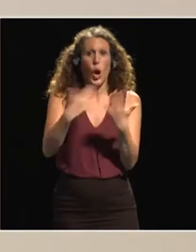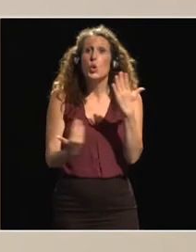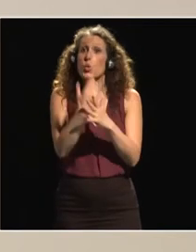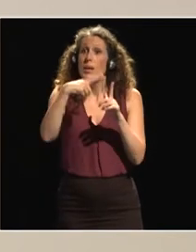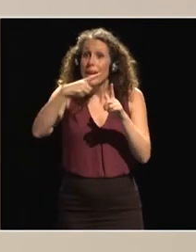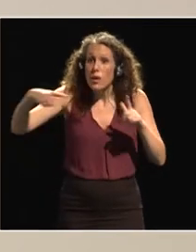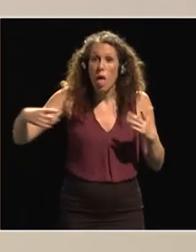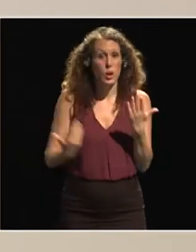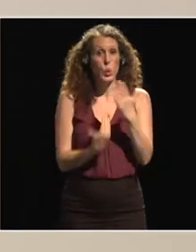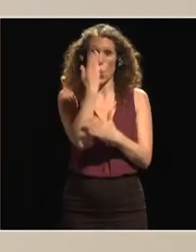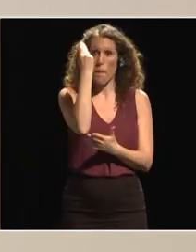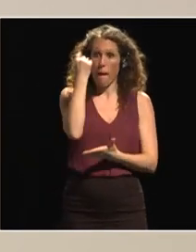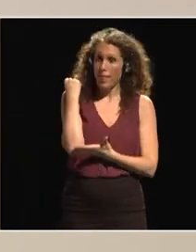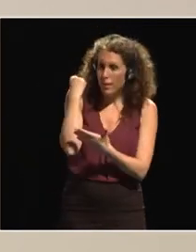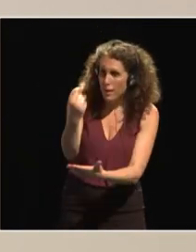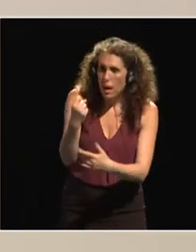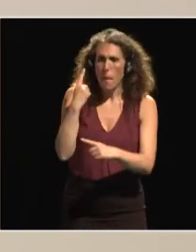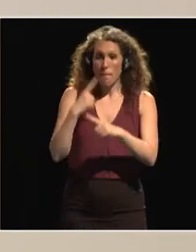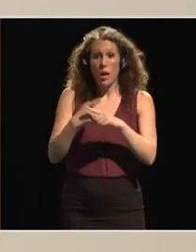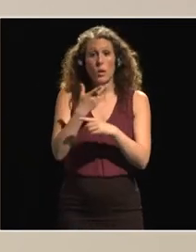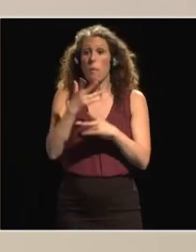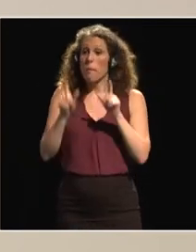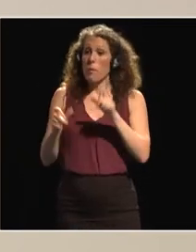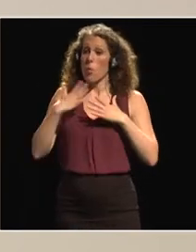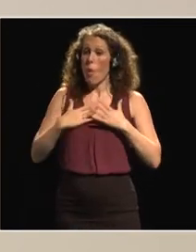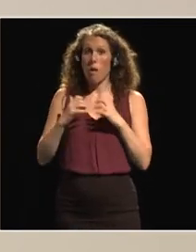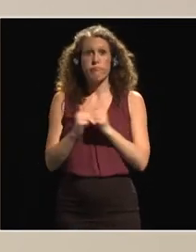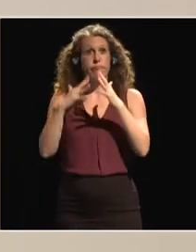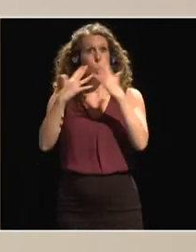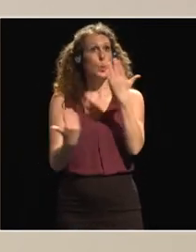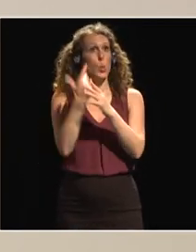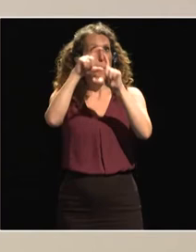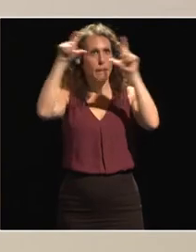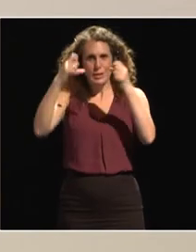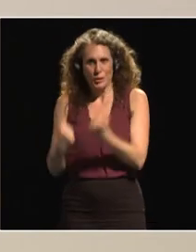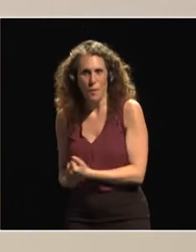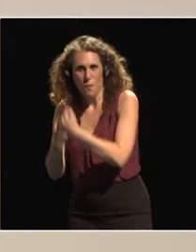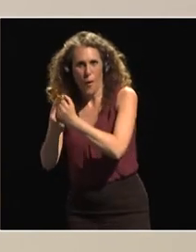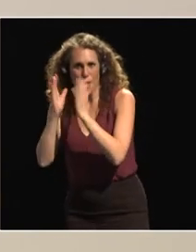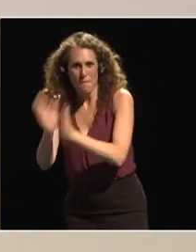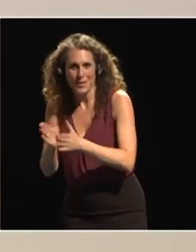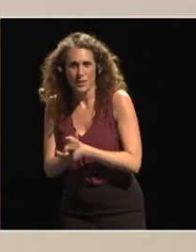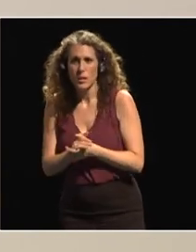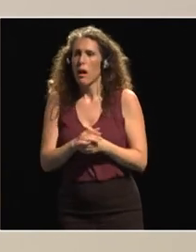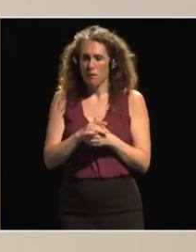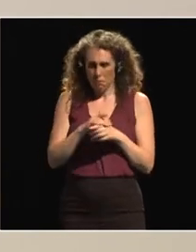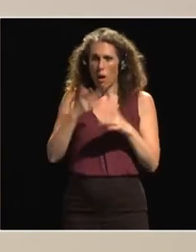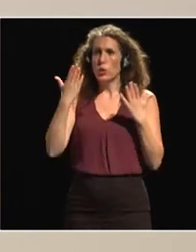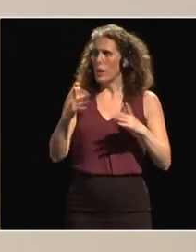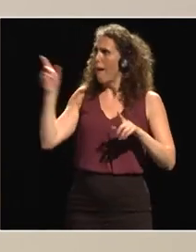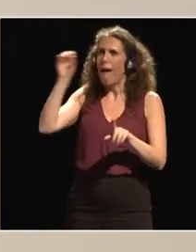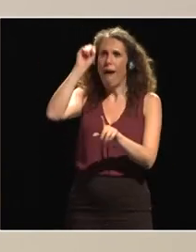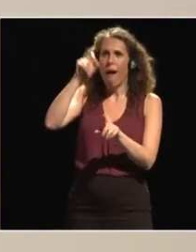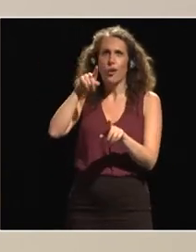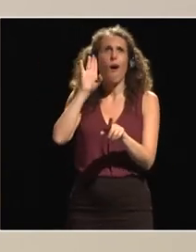new capital and we must support entrepreneurship and self-employment and I know that you have heard some very good examples already today